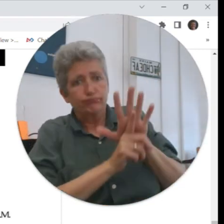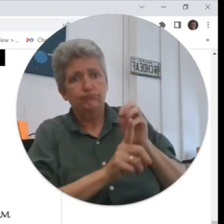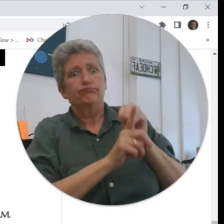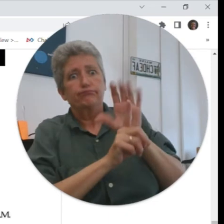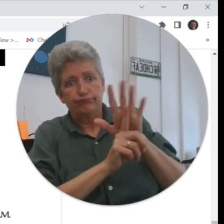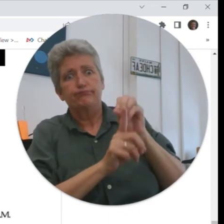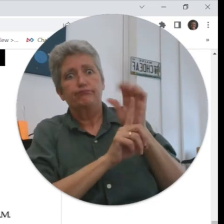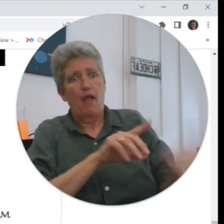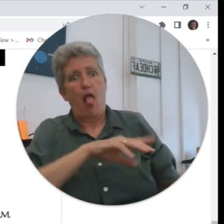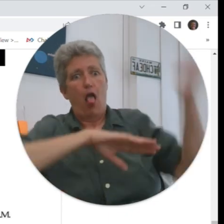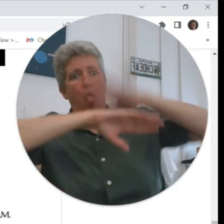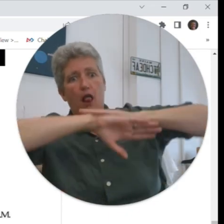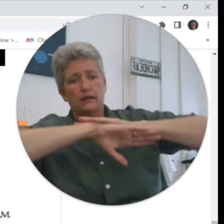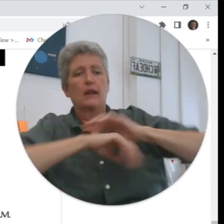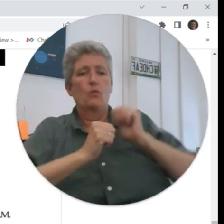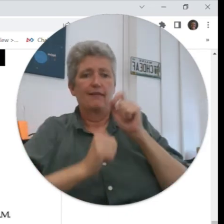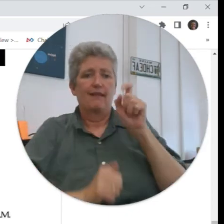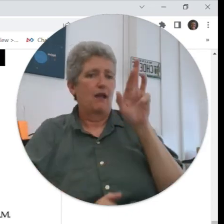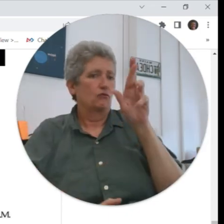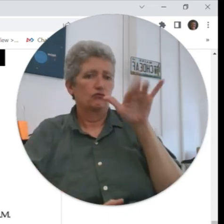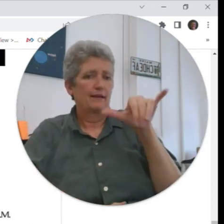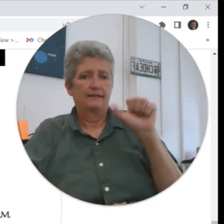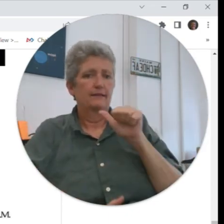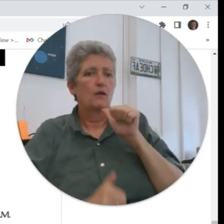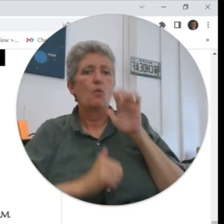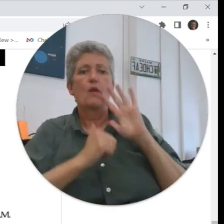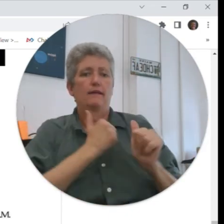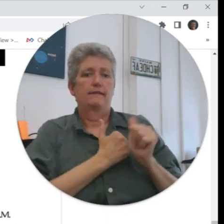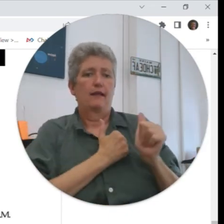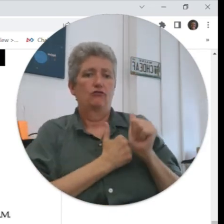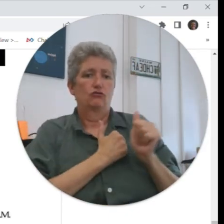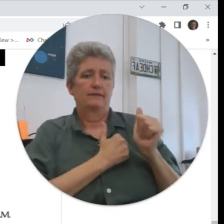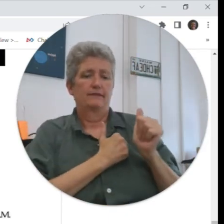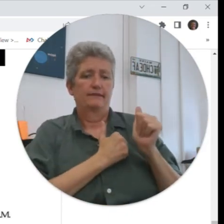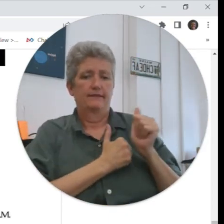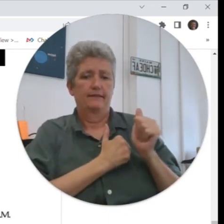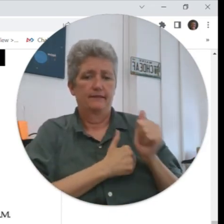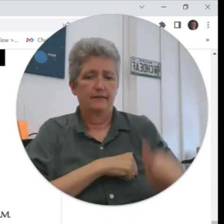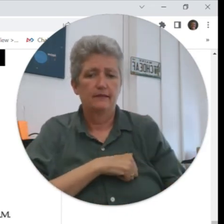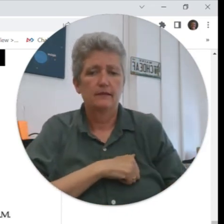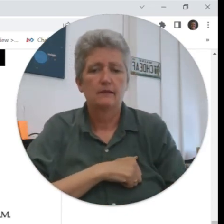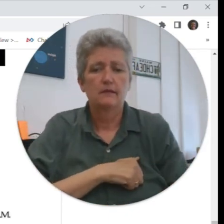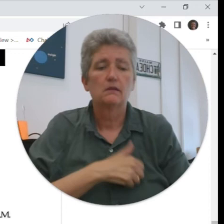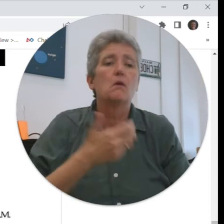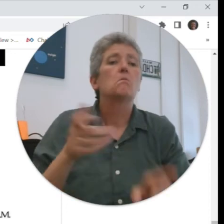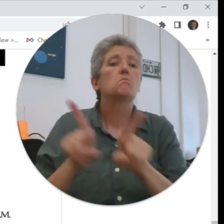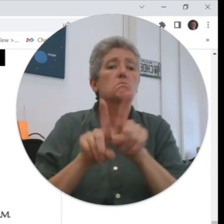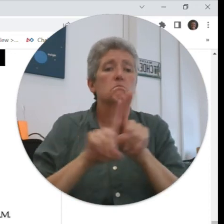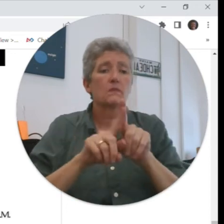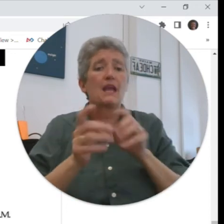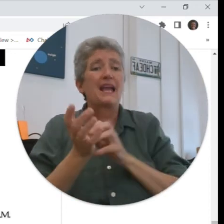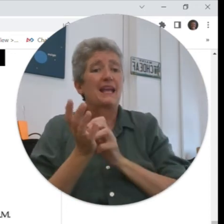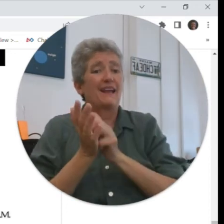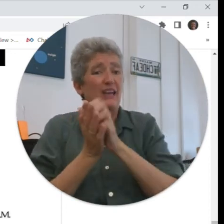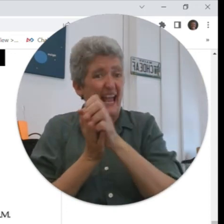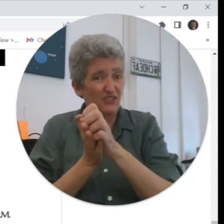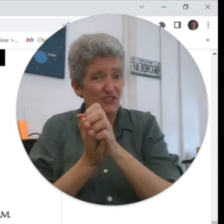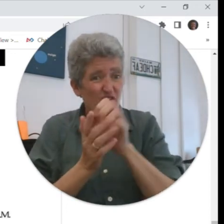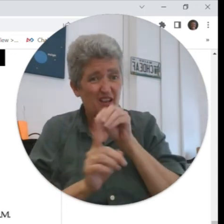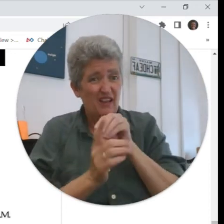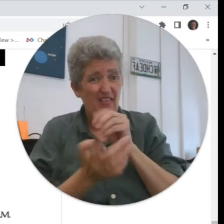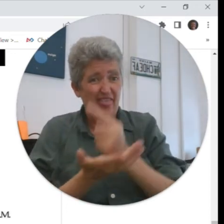come back in the room so they don't want to be constantly exposed to x-rays all day long it would really cause some problems for them